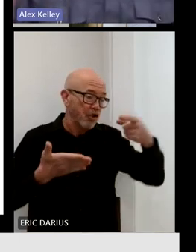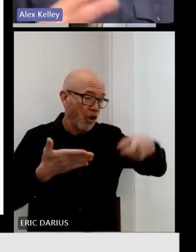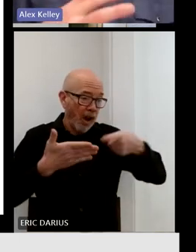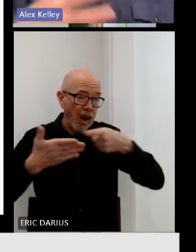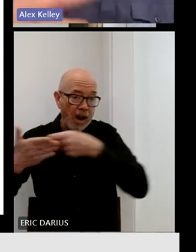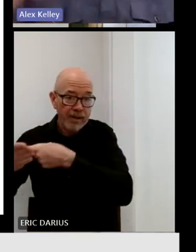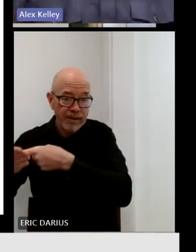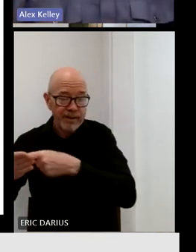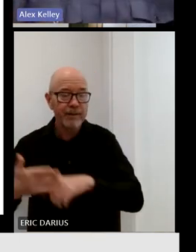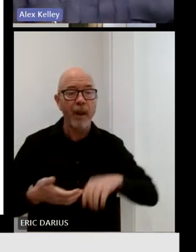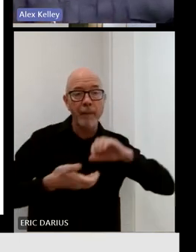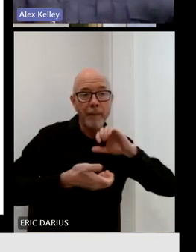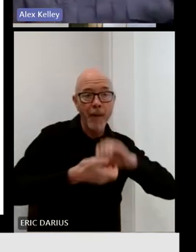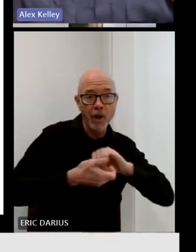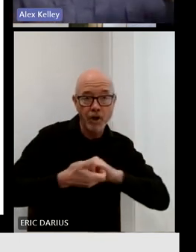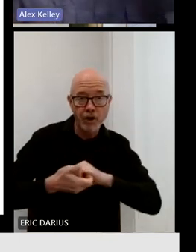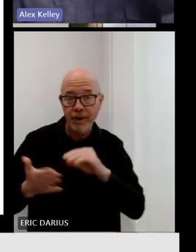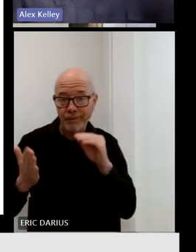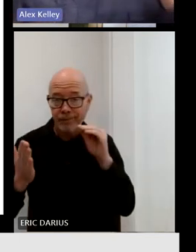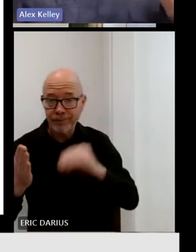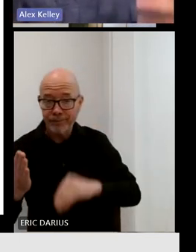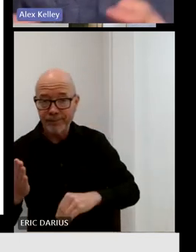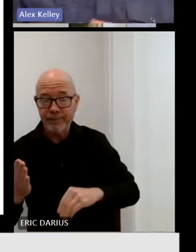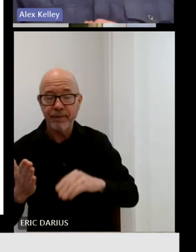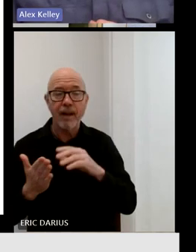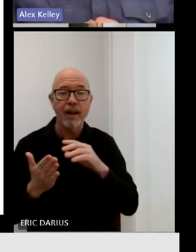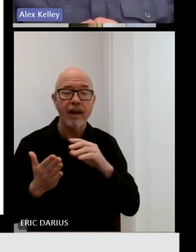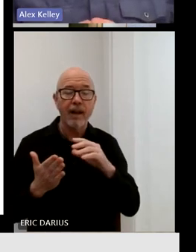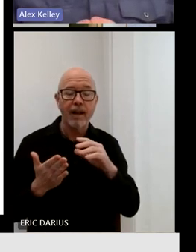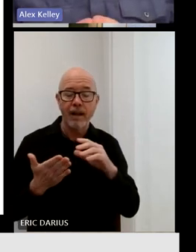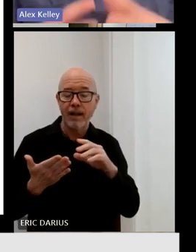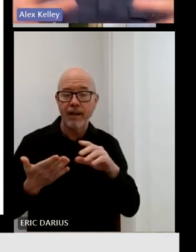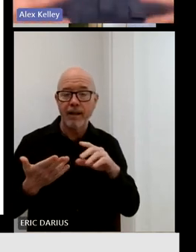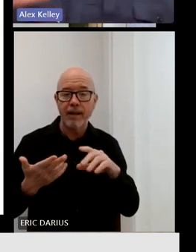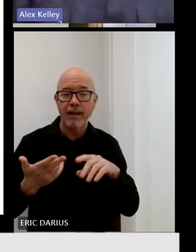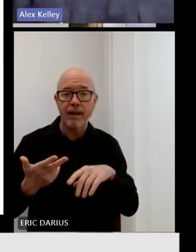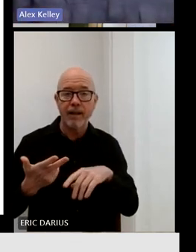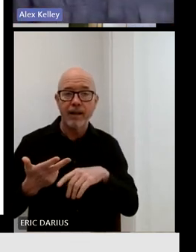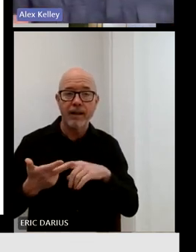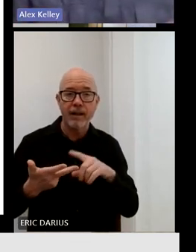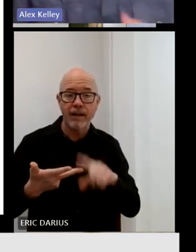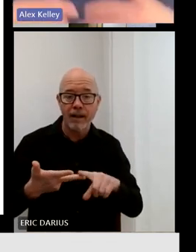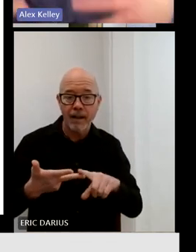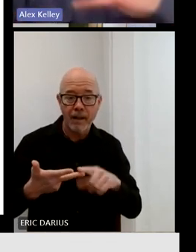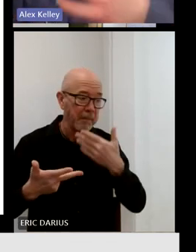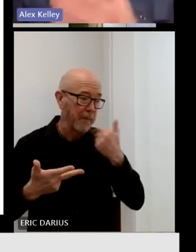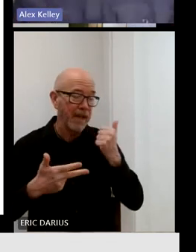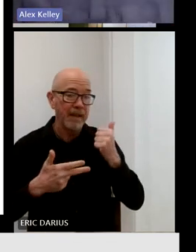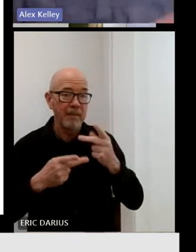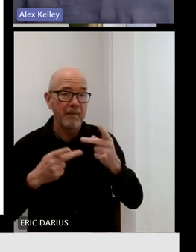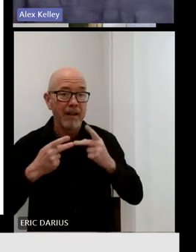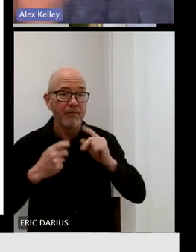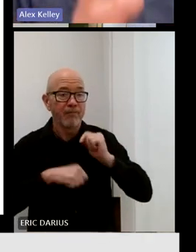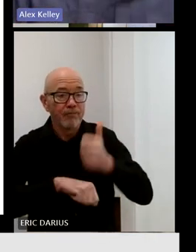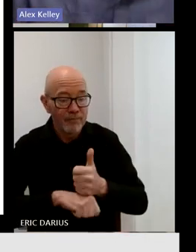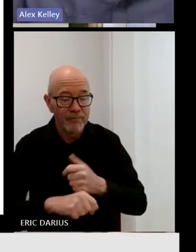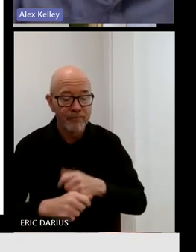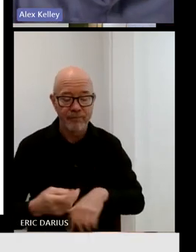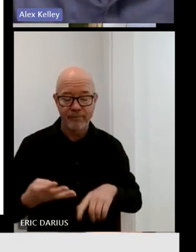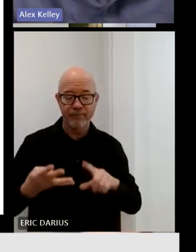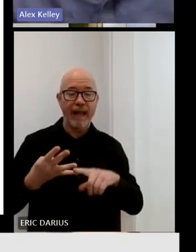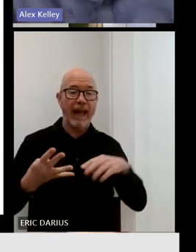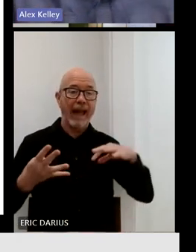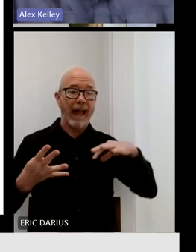partnerships are coming together, where, you know, where are the most viable places to build, where you get applications, who's